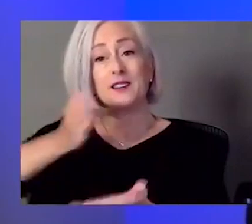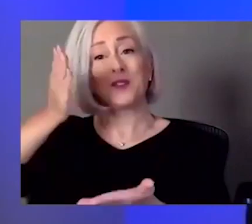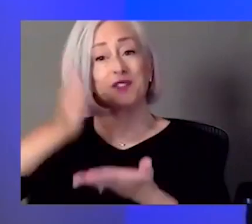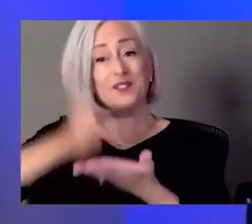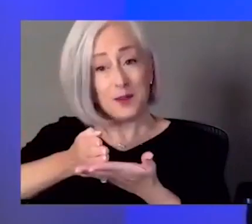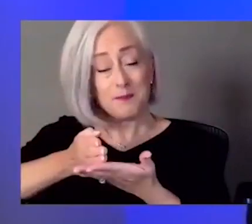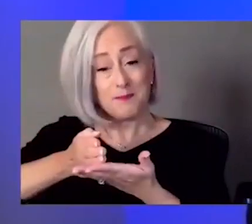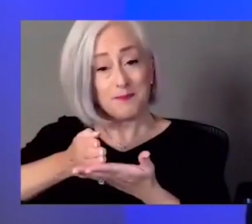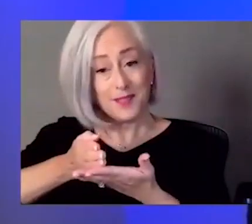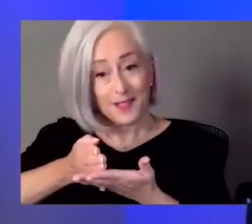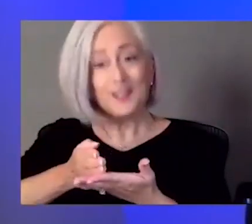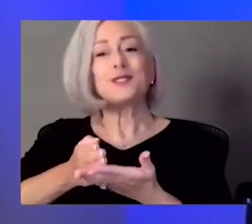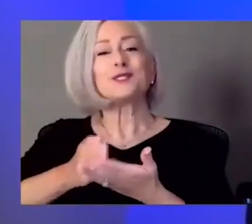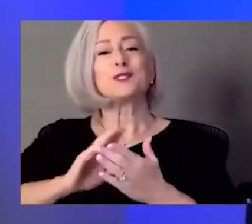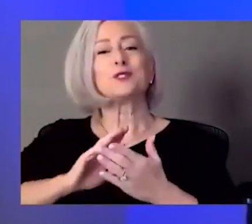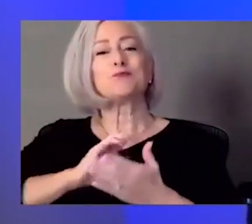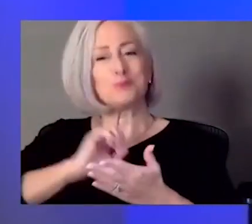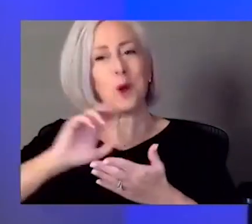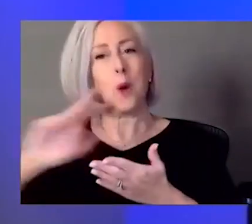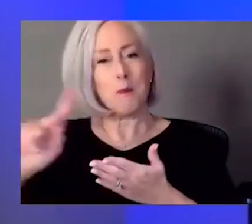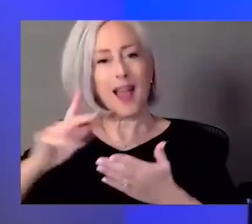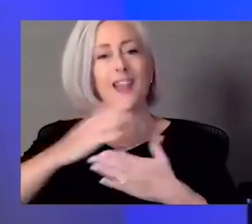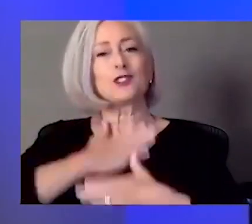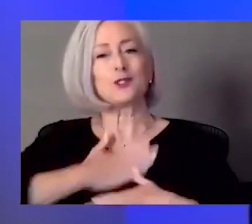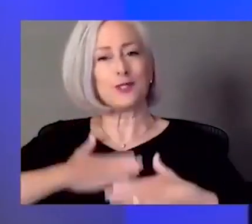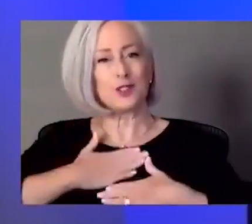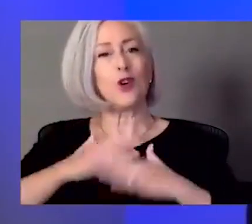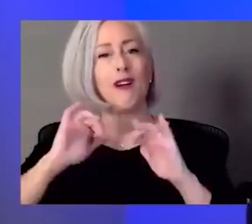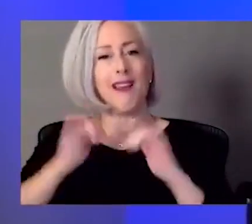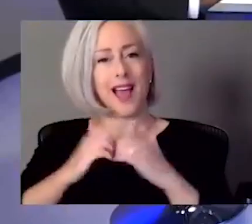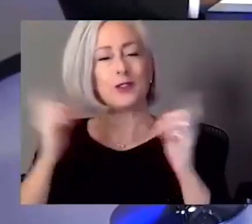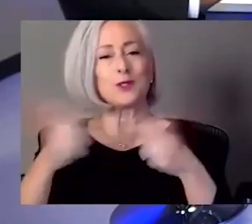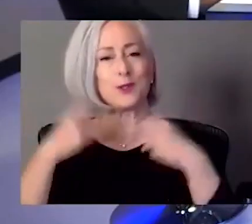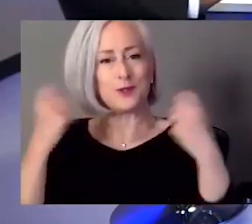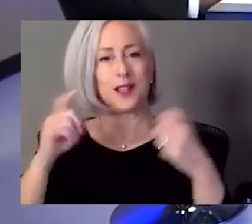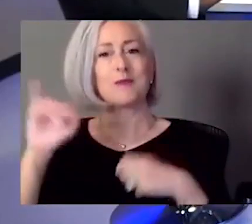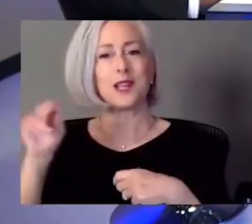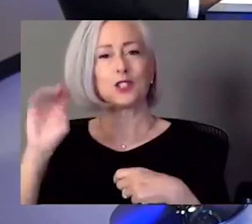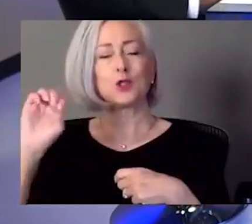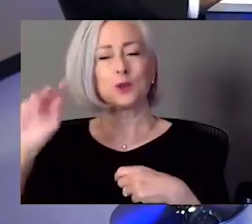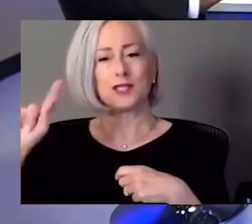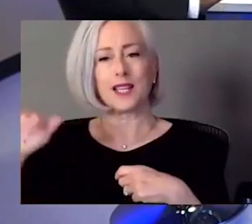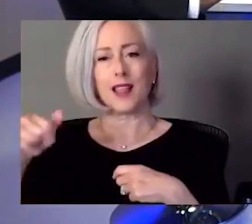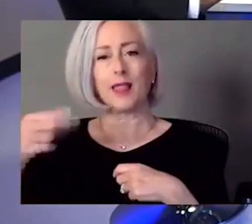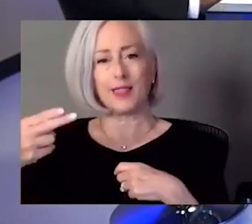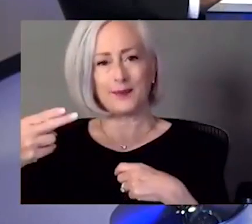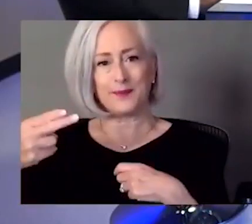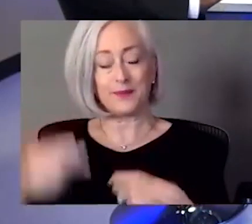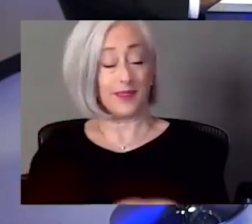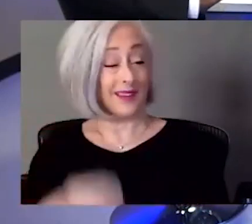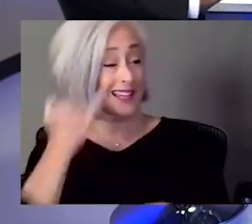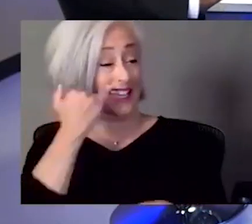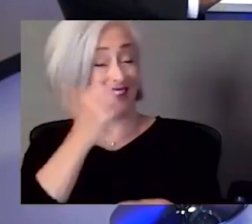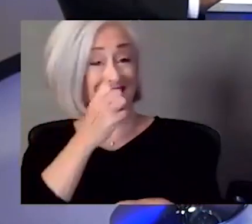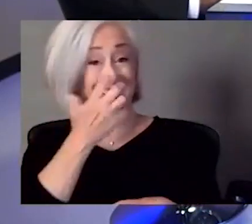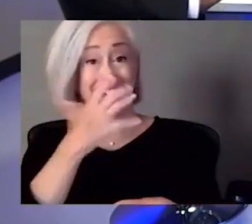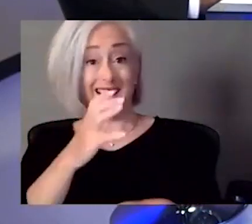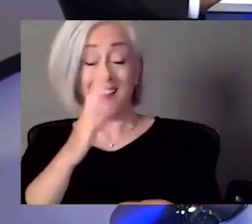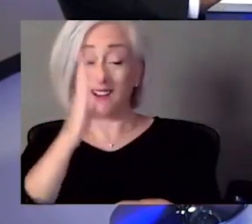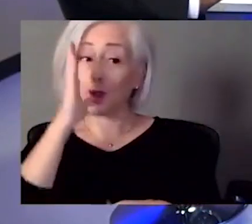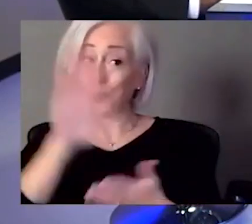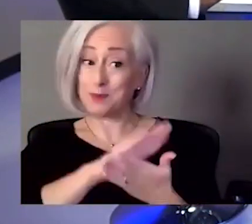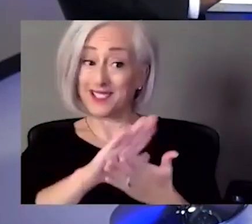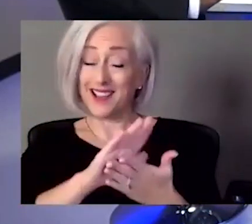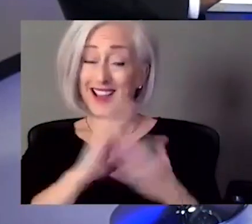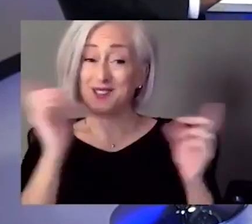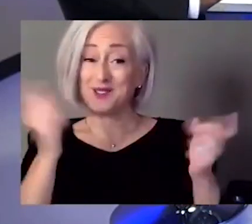things that we've been doing to celebrate the cause. Yeah. I mean, I think if it's not too hot, it'd be great to celebrate outdoors. Yes. And it might